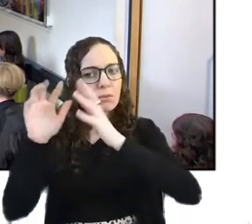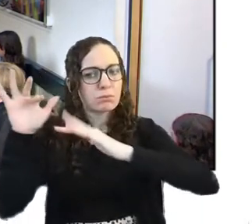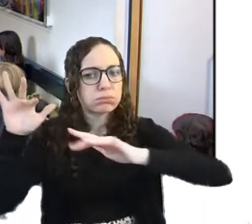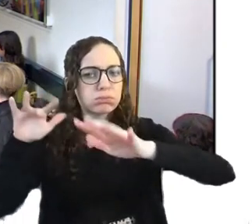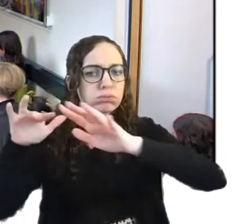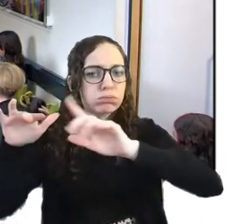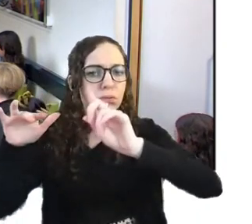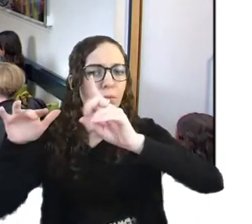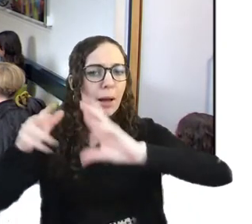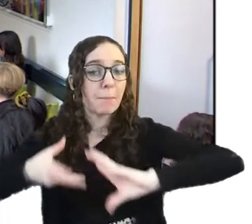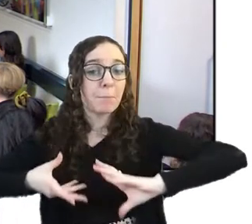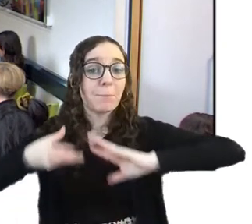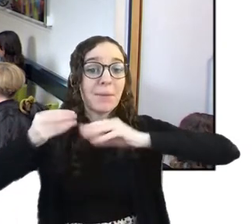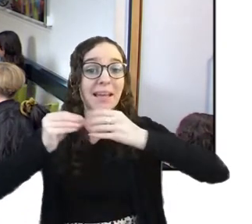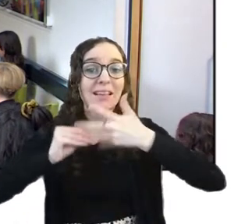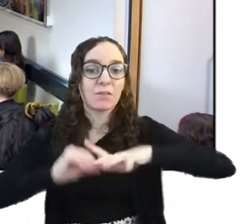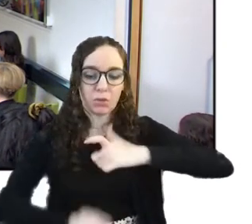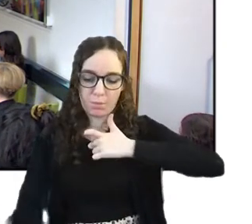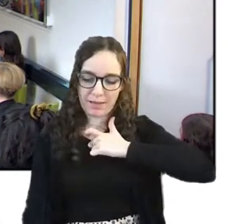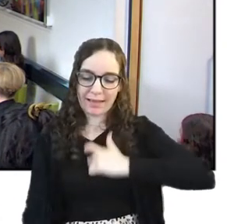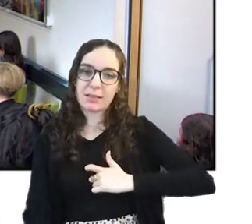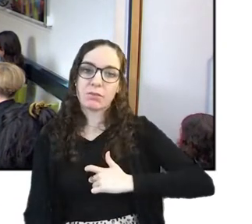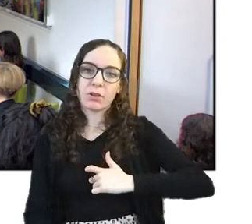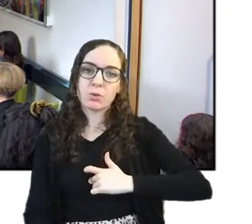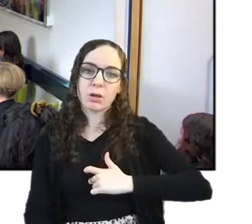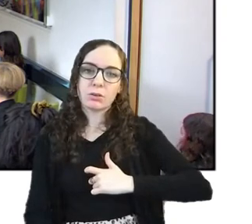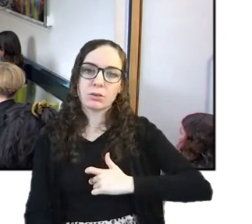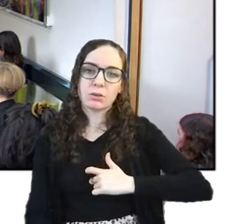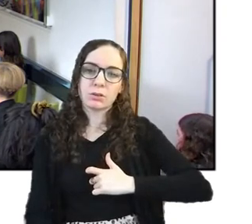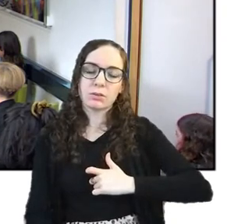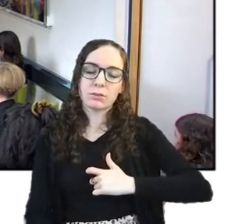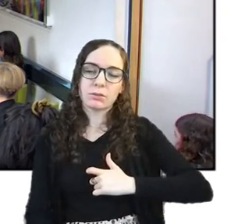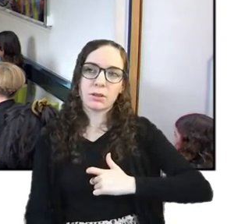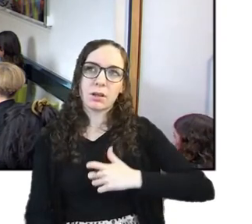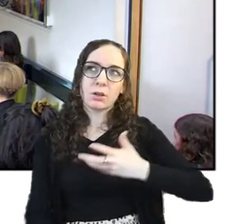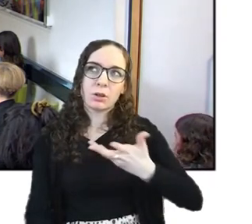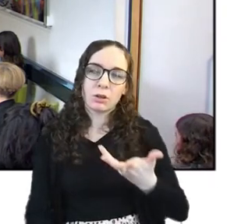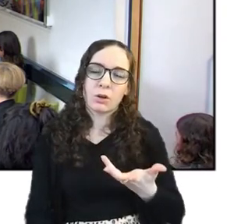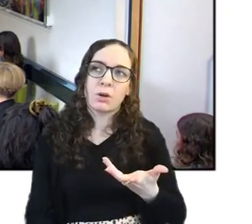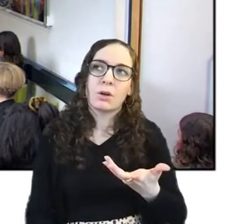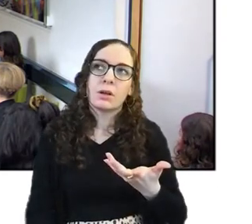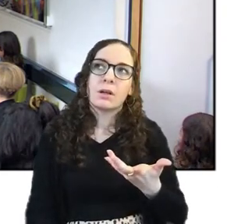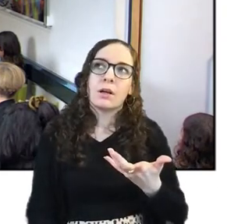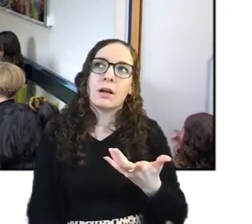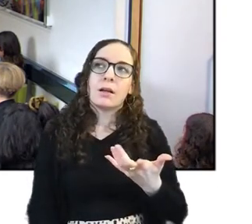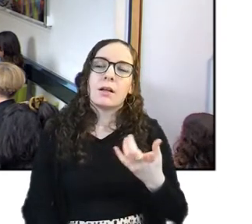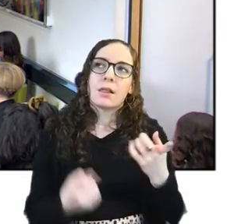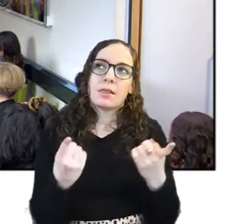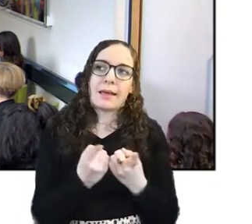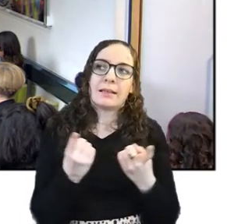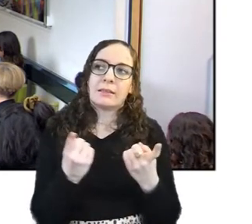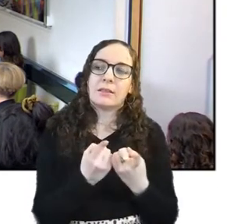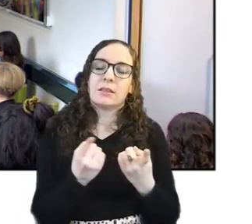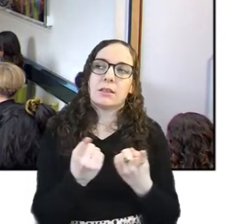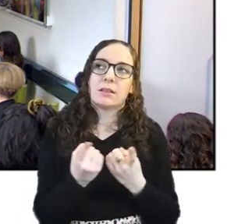so often things that are not necessarily have a lot of um